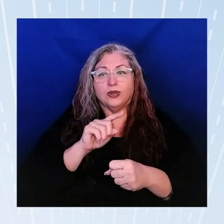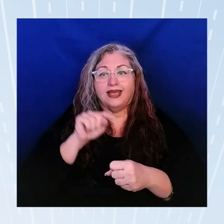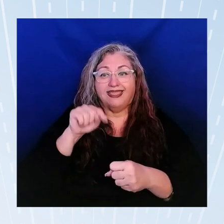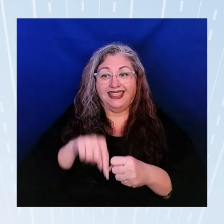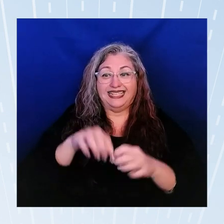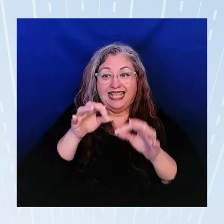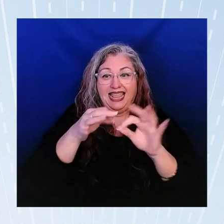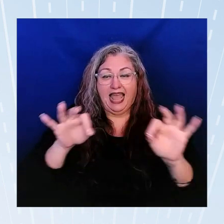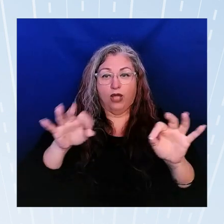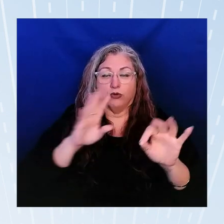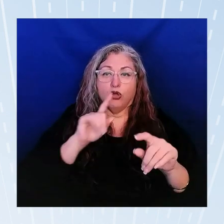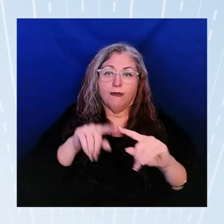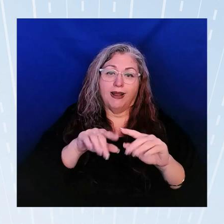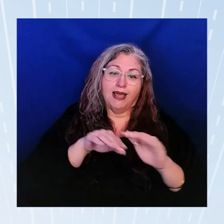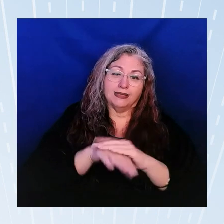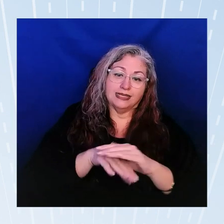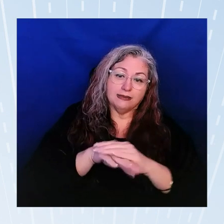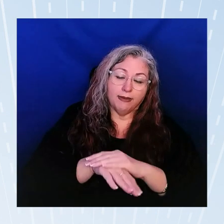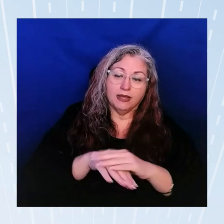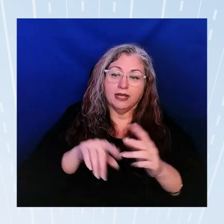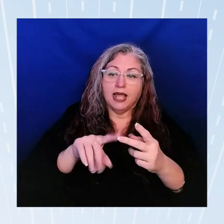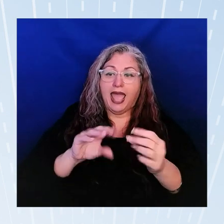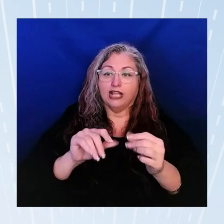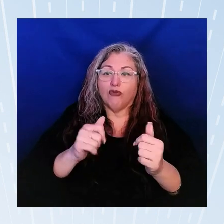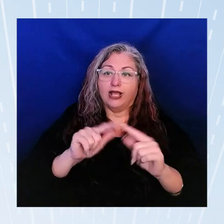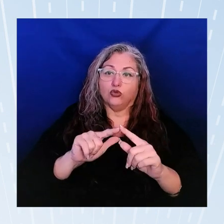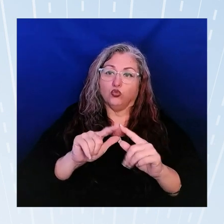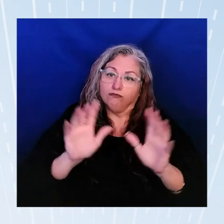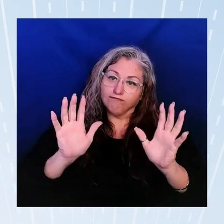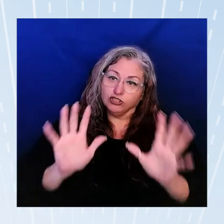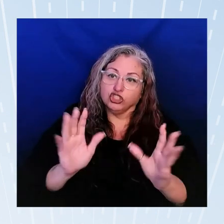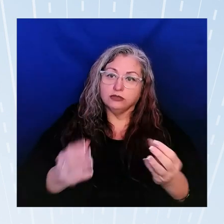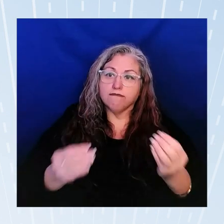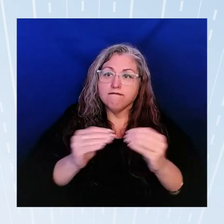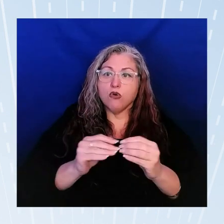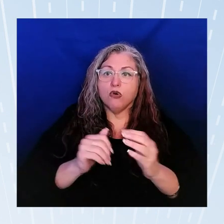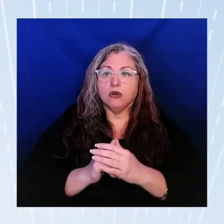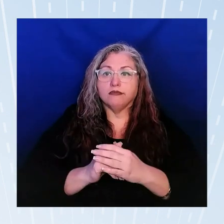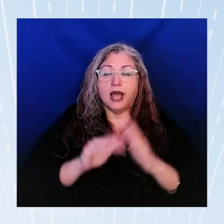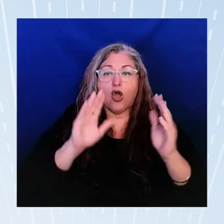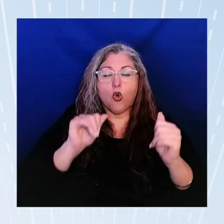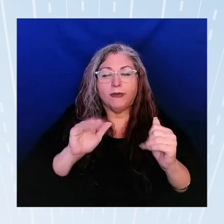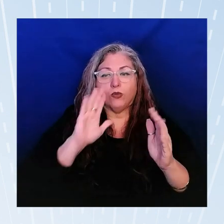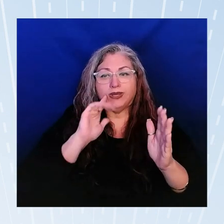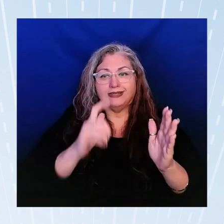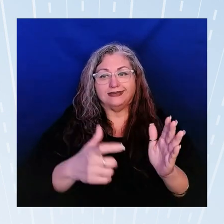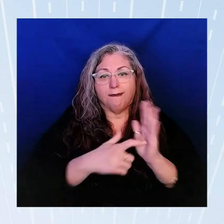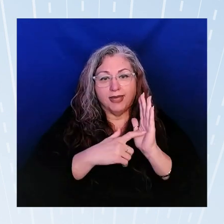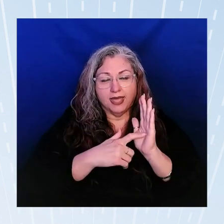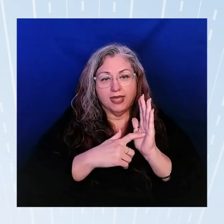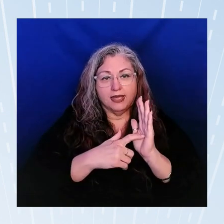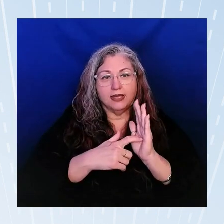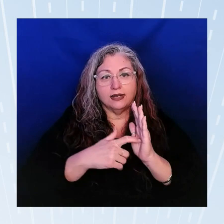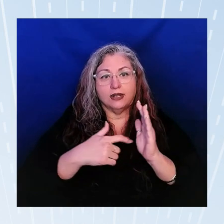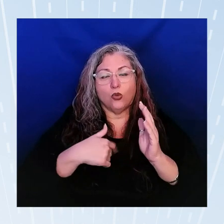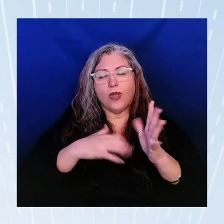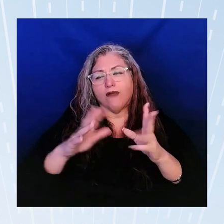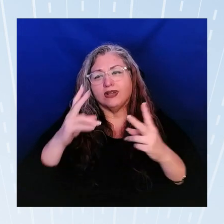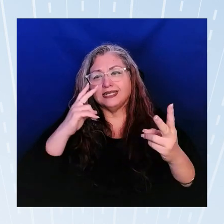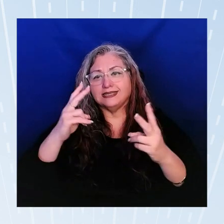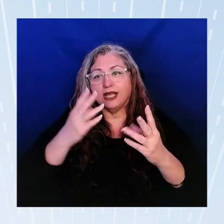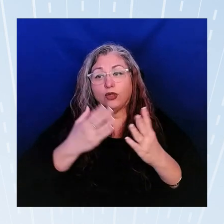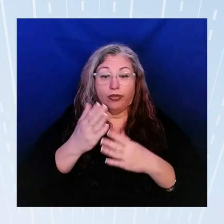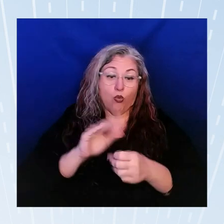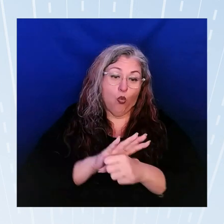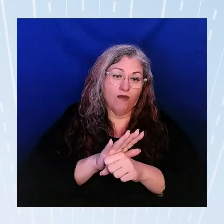talk about the accessibility but also pushing it further right? and hoping to demand that we we've seen you know through COVID that